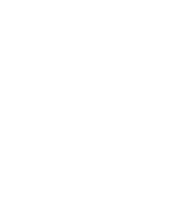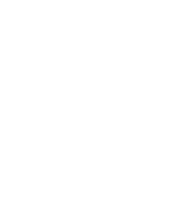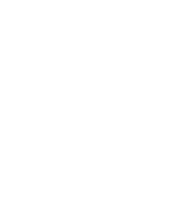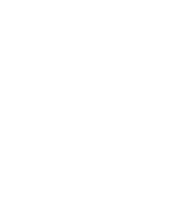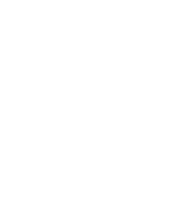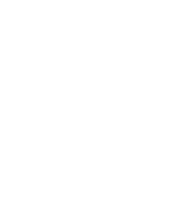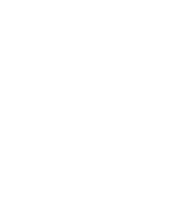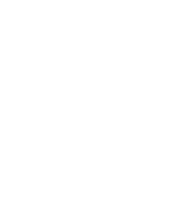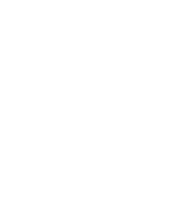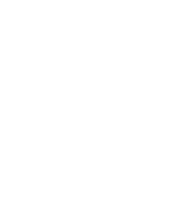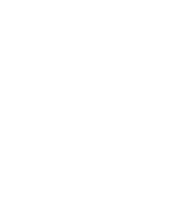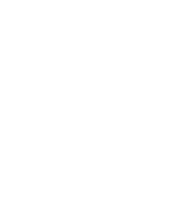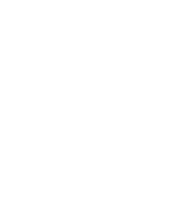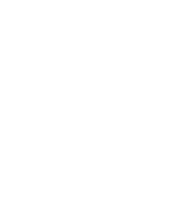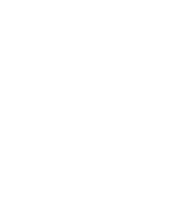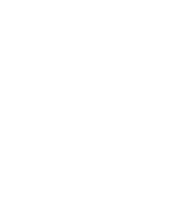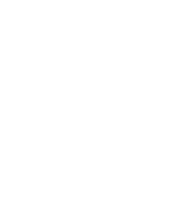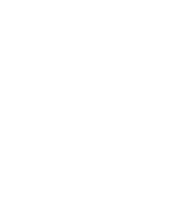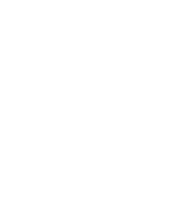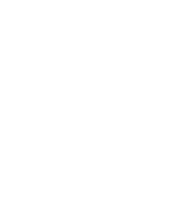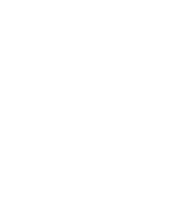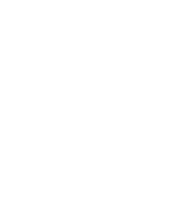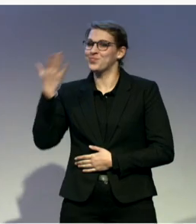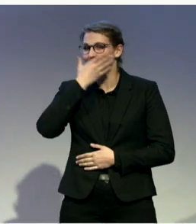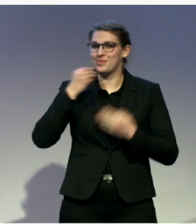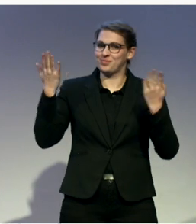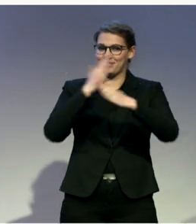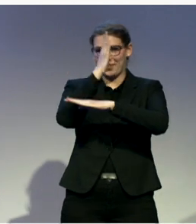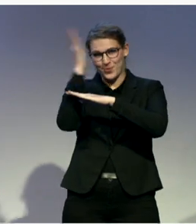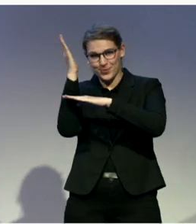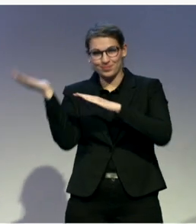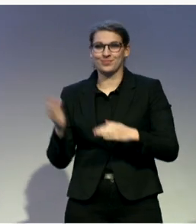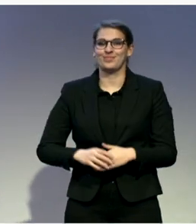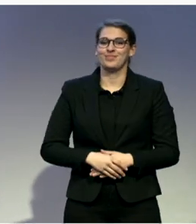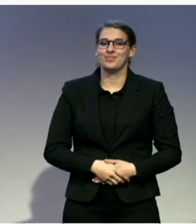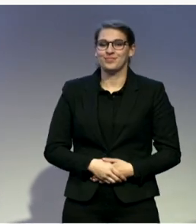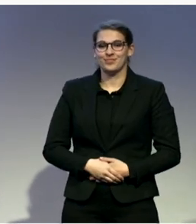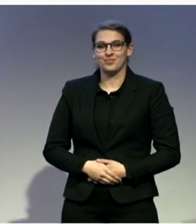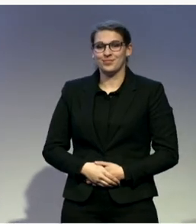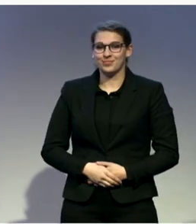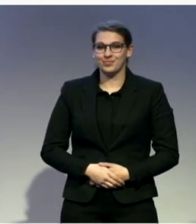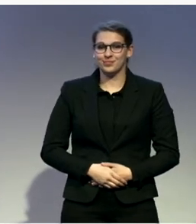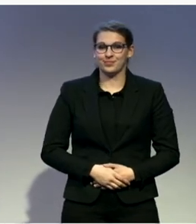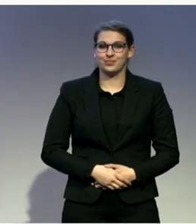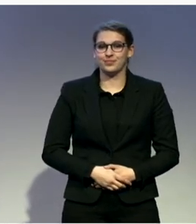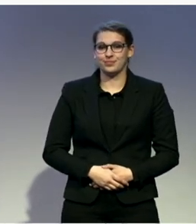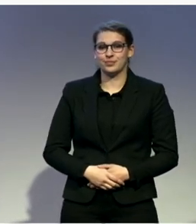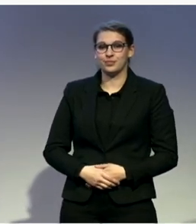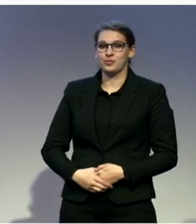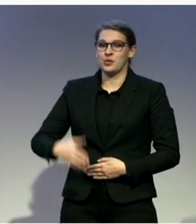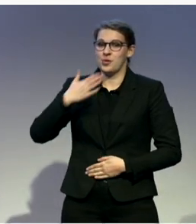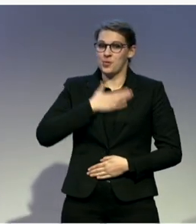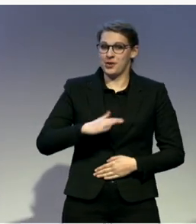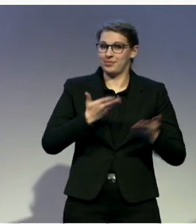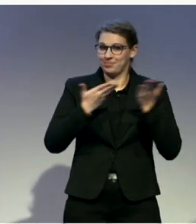Good afternoon to everybody. I would like to welcome you to the panel on sign language solutions.